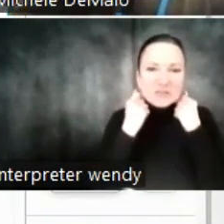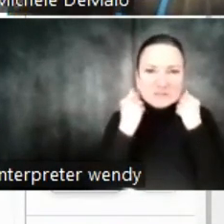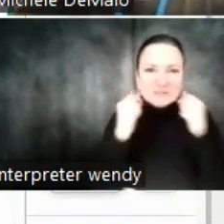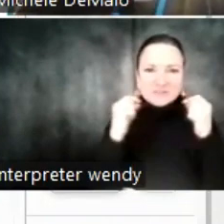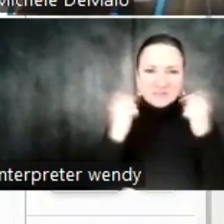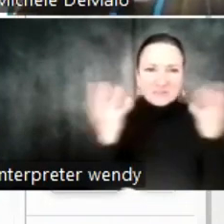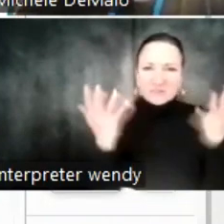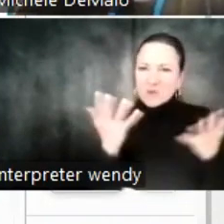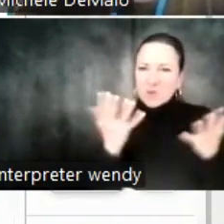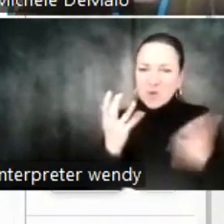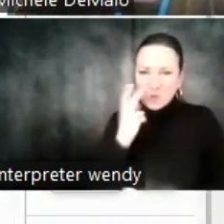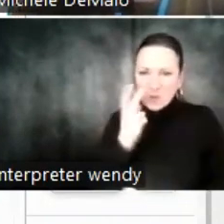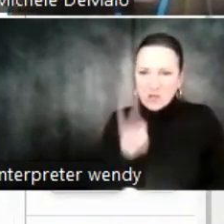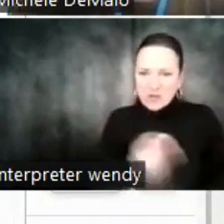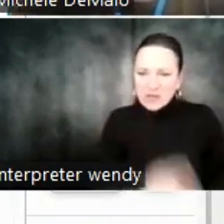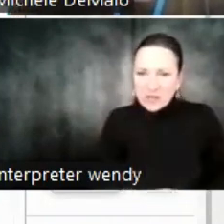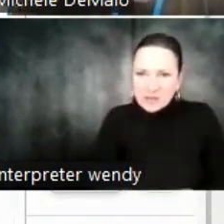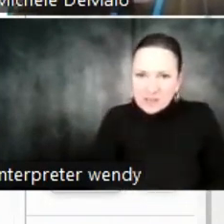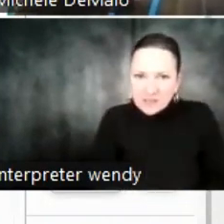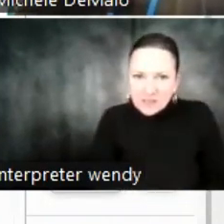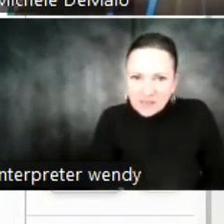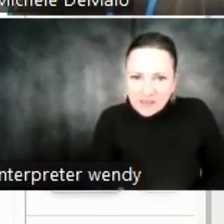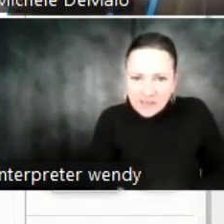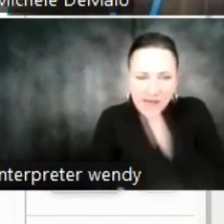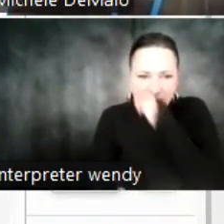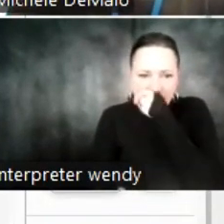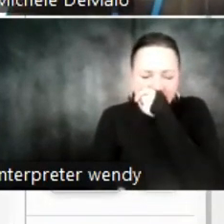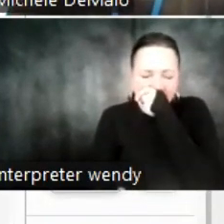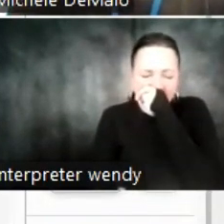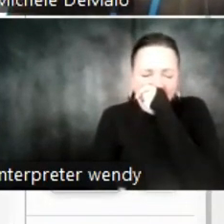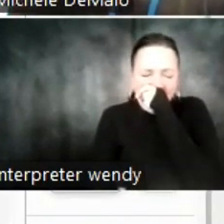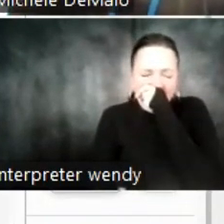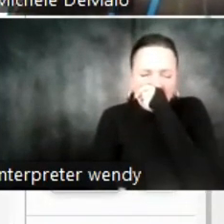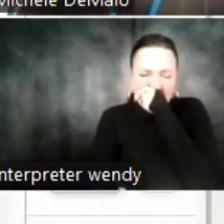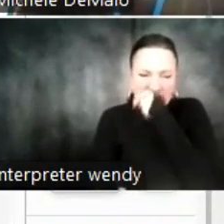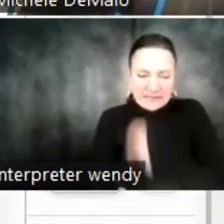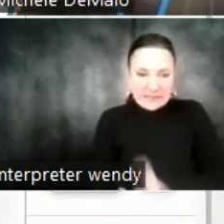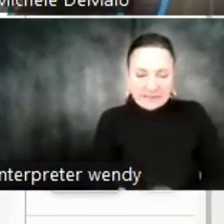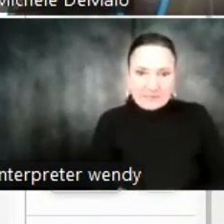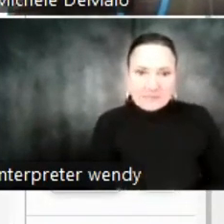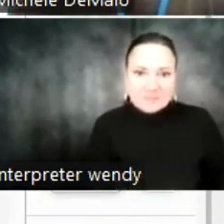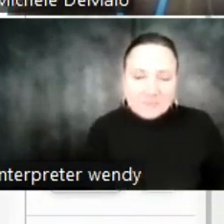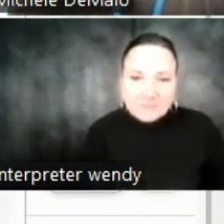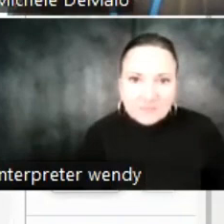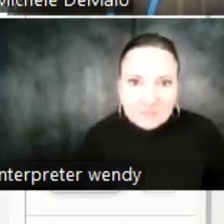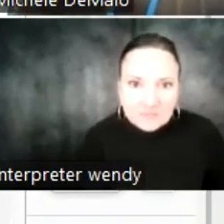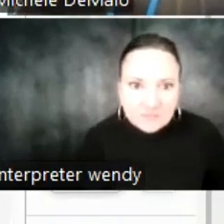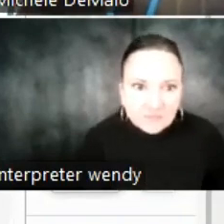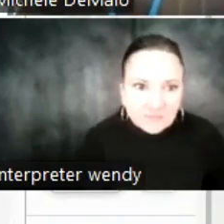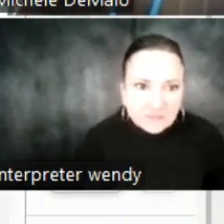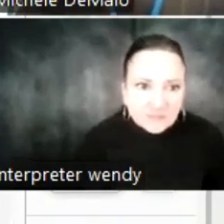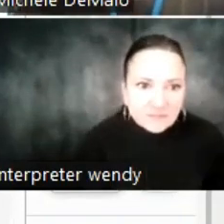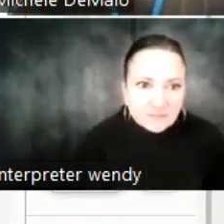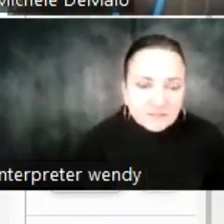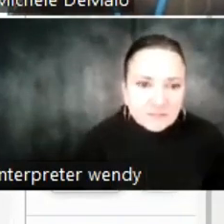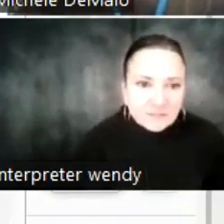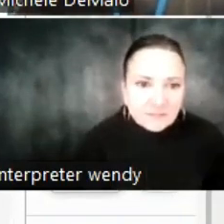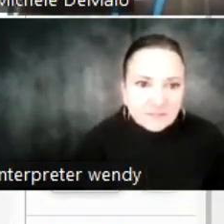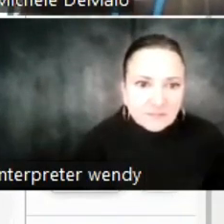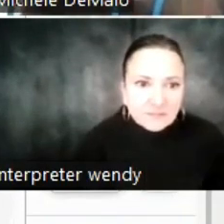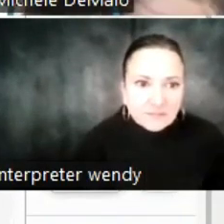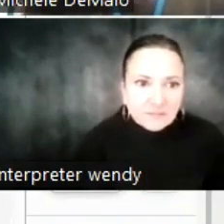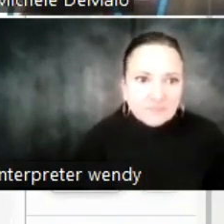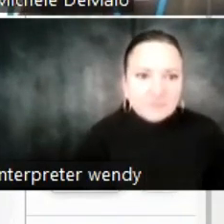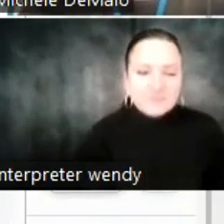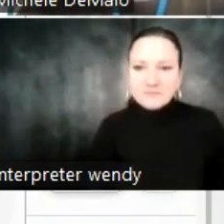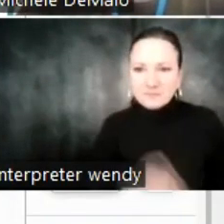we're looking at and where, like, your job comes into play on this screen. For sure. I'd actually be happy to kind use one of my own clients if you'd like. So, if